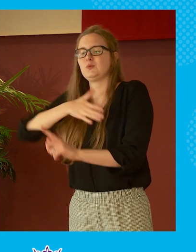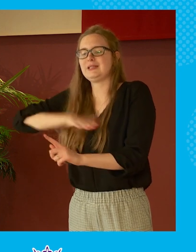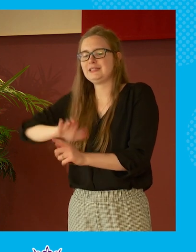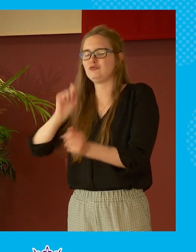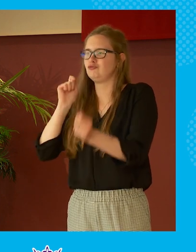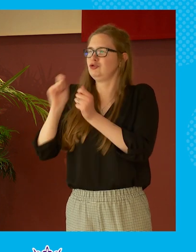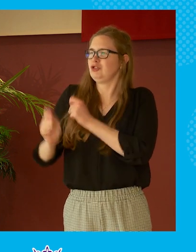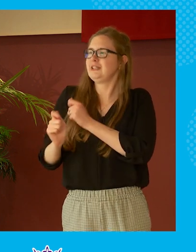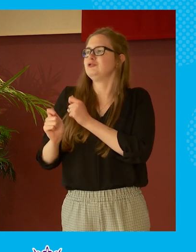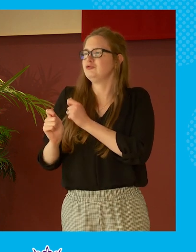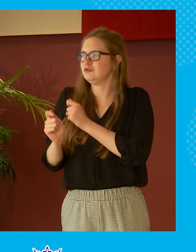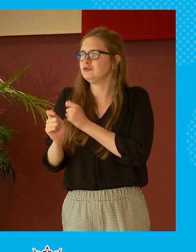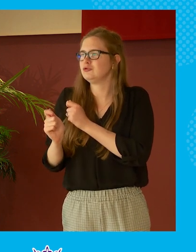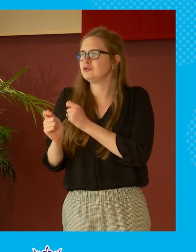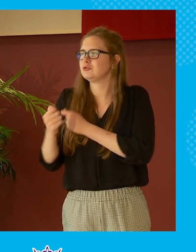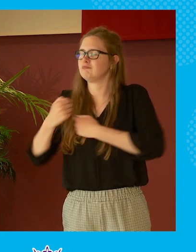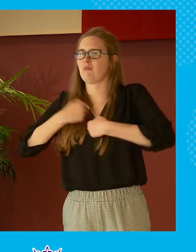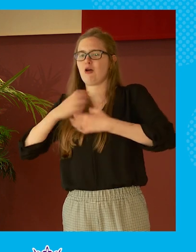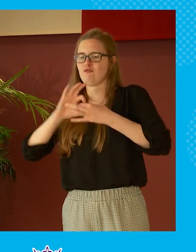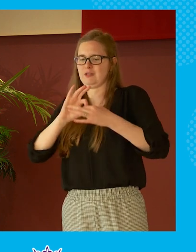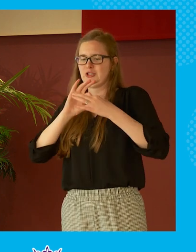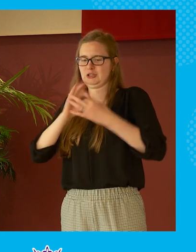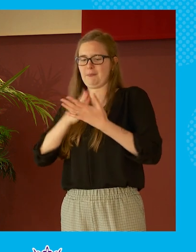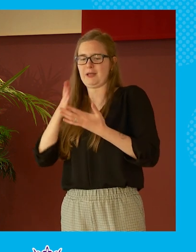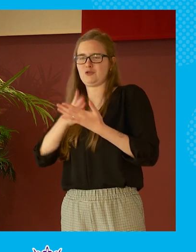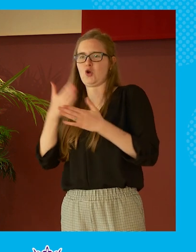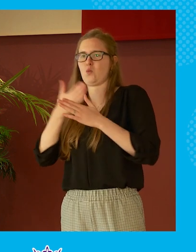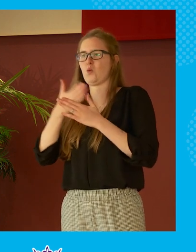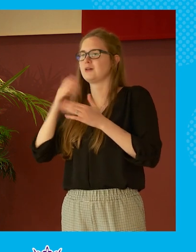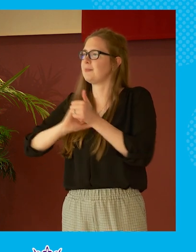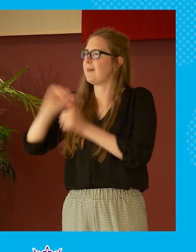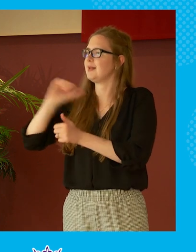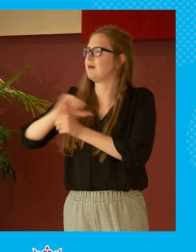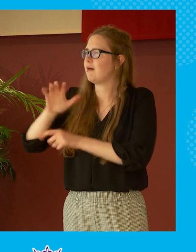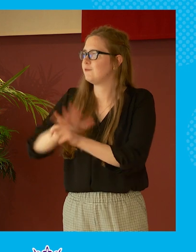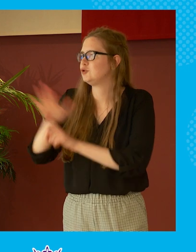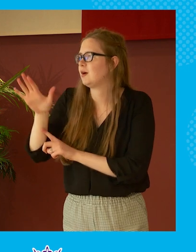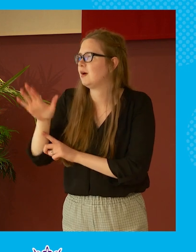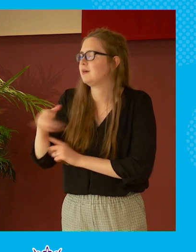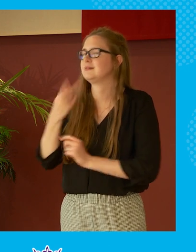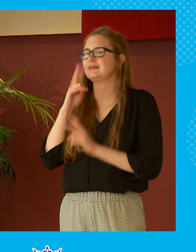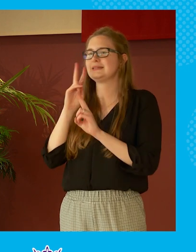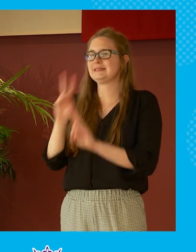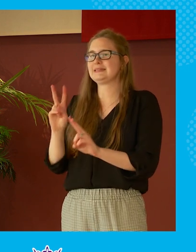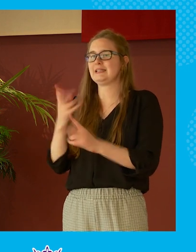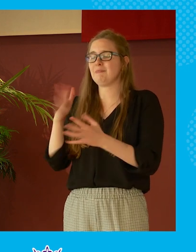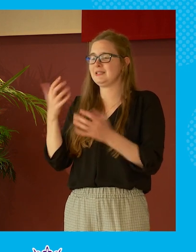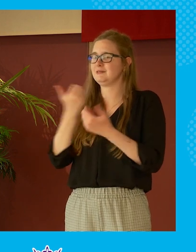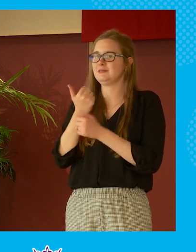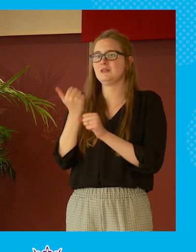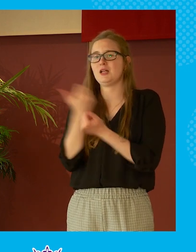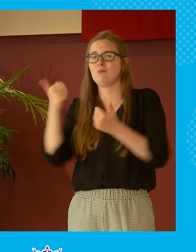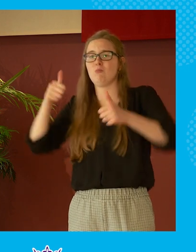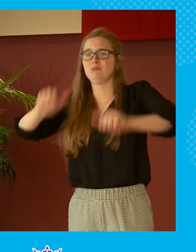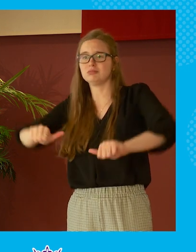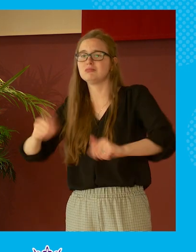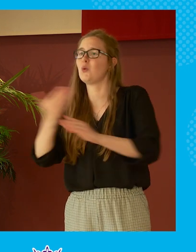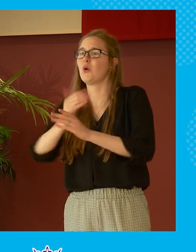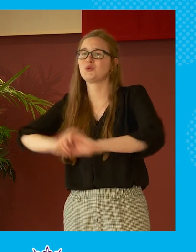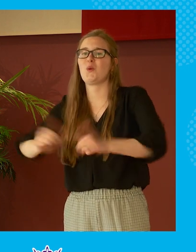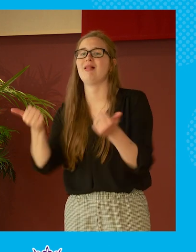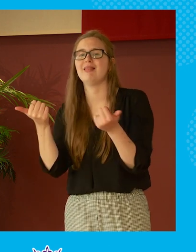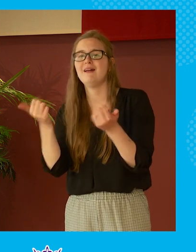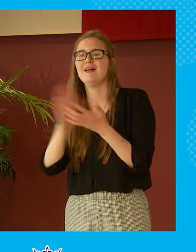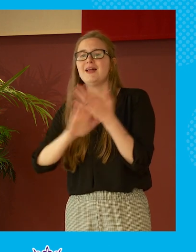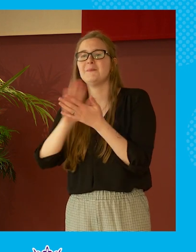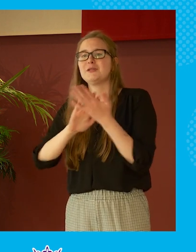to change whatever it is in our relationship to make it work better and i see it if it's done properly it works and